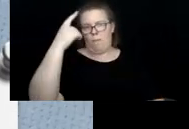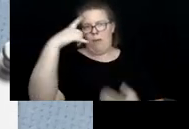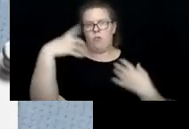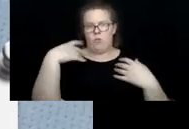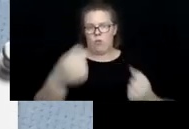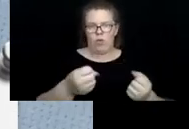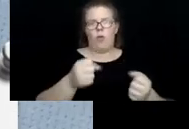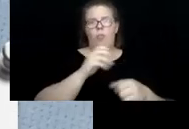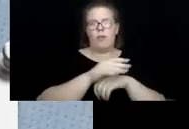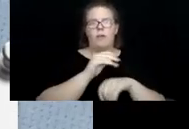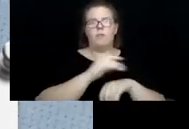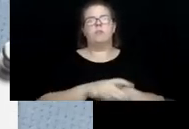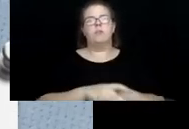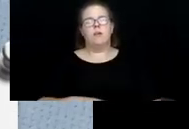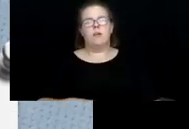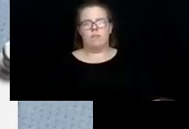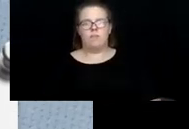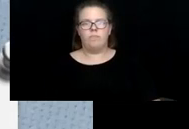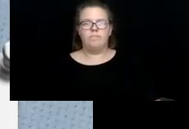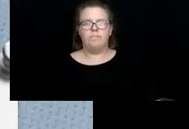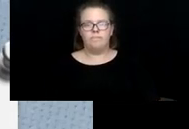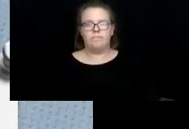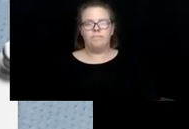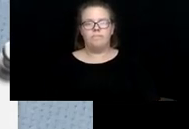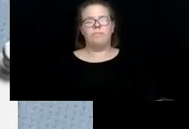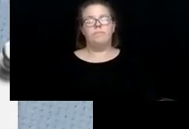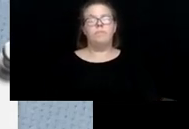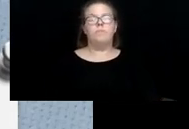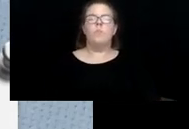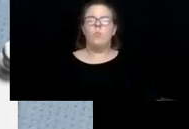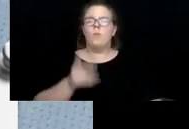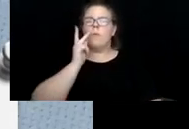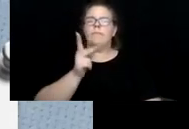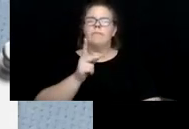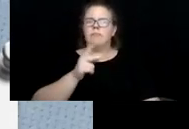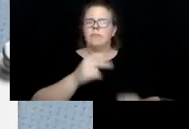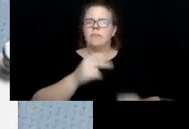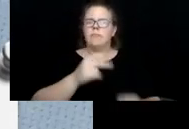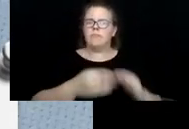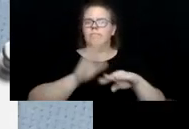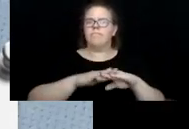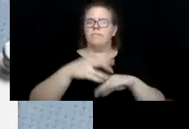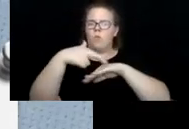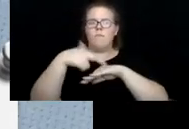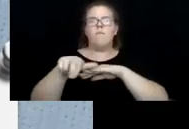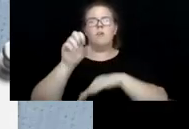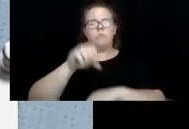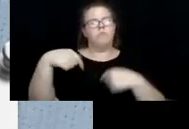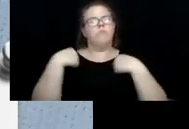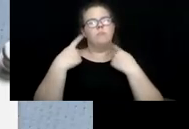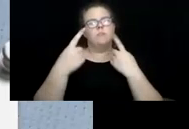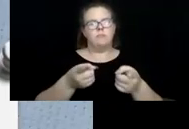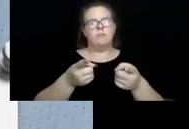will pick up that clause. Increase in referrals. Absolutely. Since the pandemic, we've